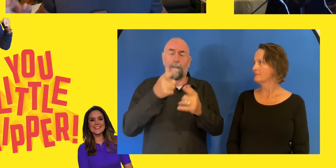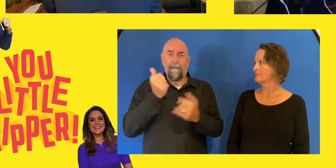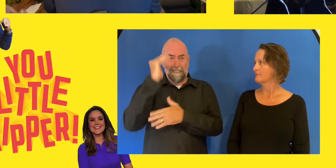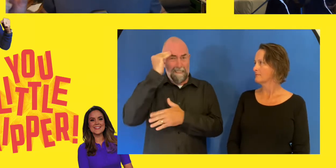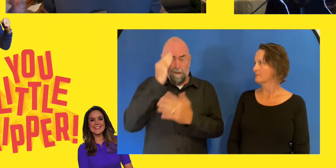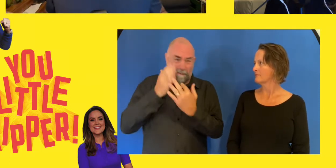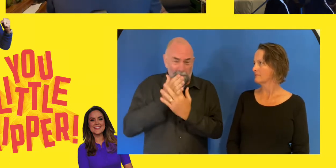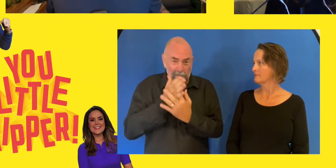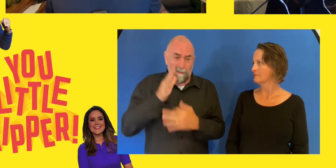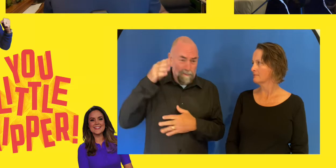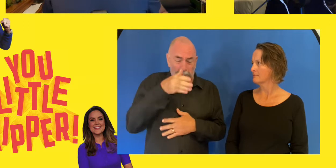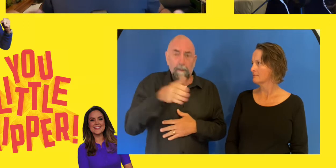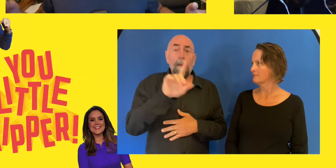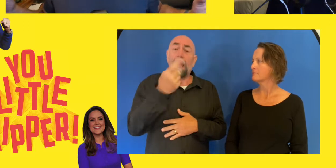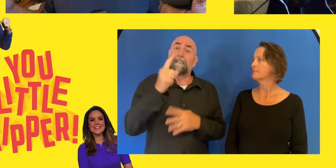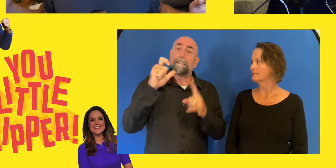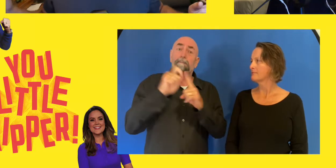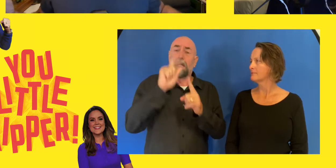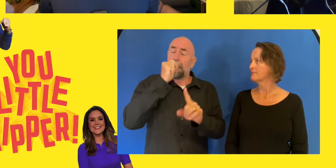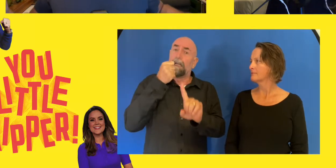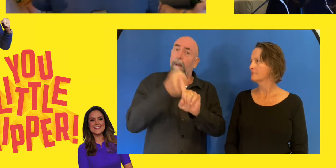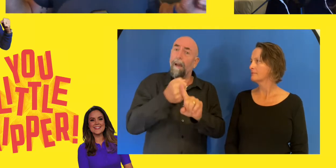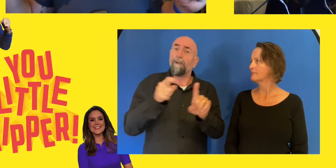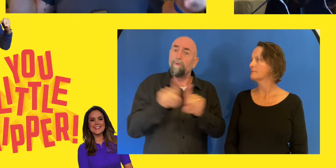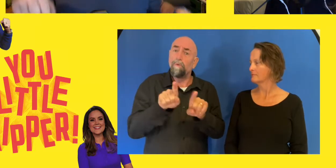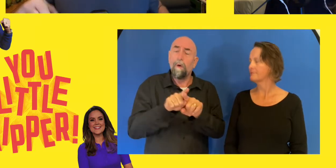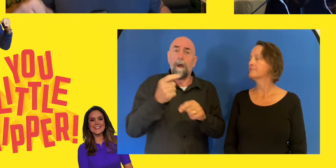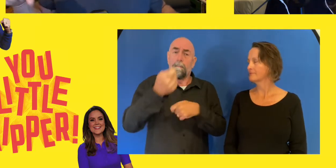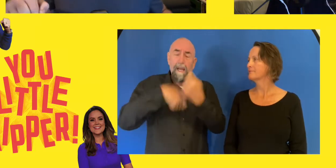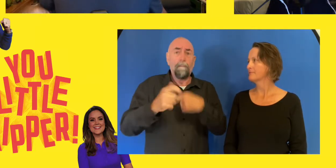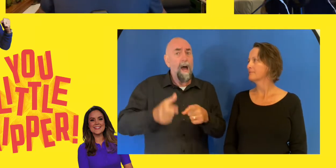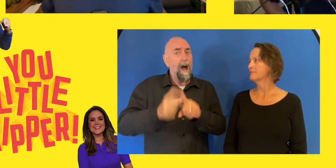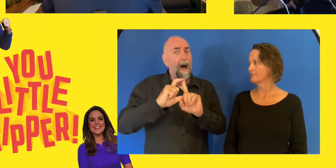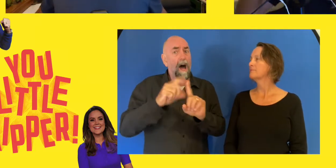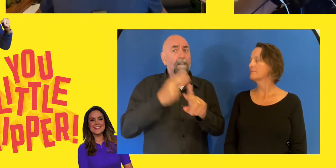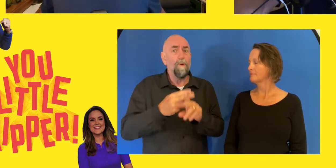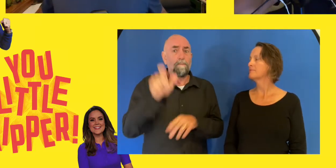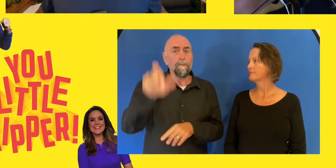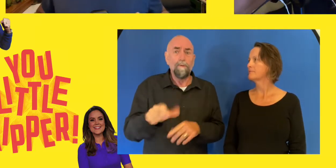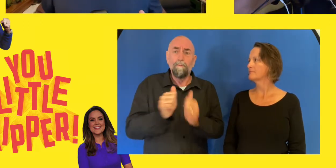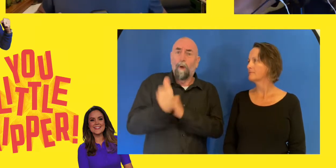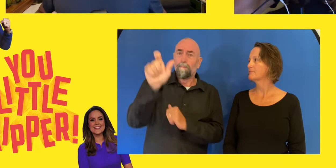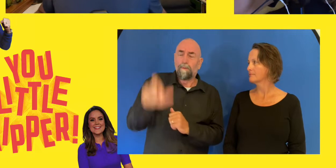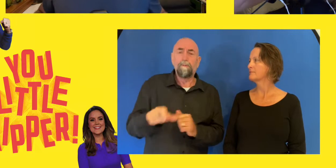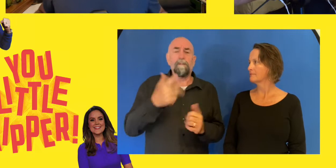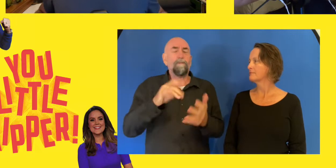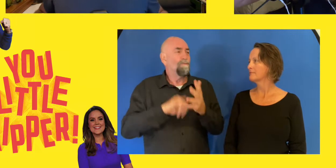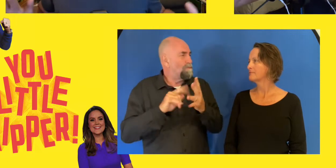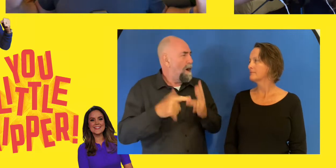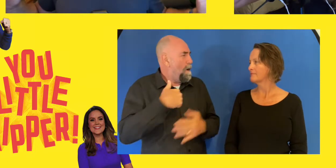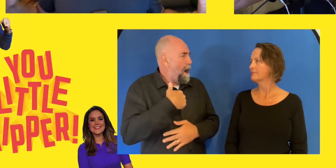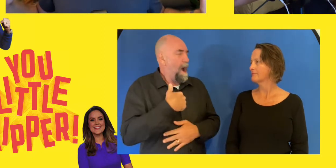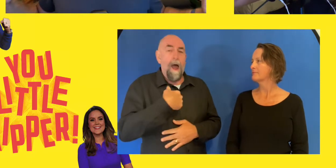additional layer of complexity. So, you know what, I steal a bit of Ray Anderson's competition as my you little